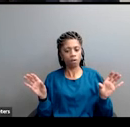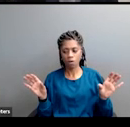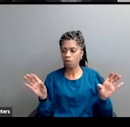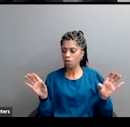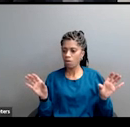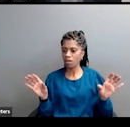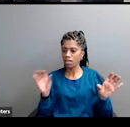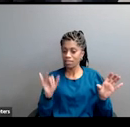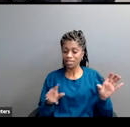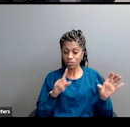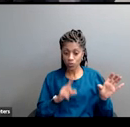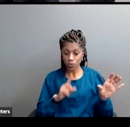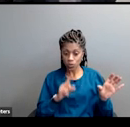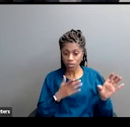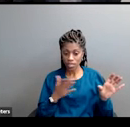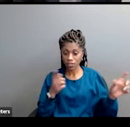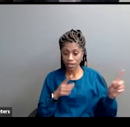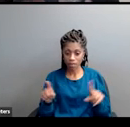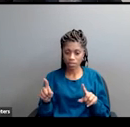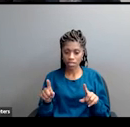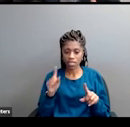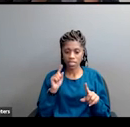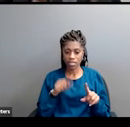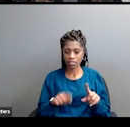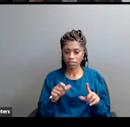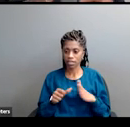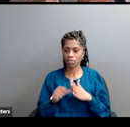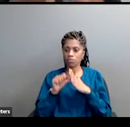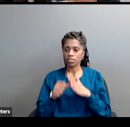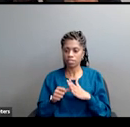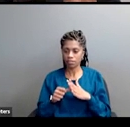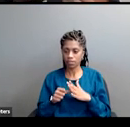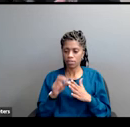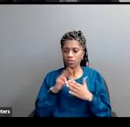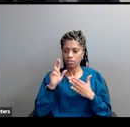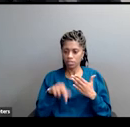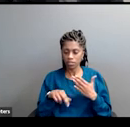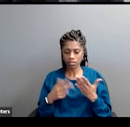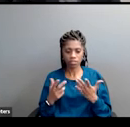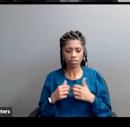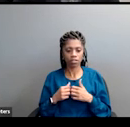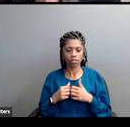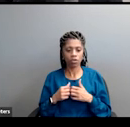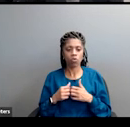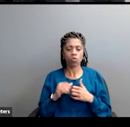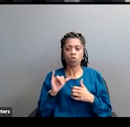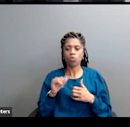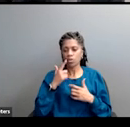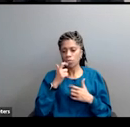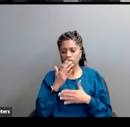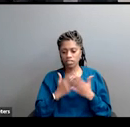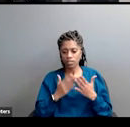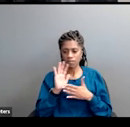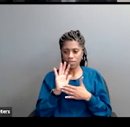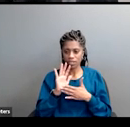These are truly, truly impressive results. And I'm going to summarize here, and then we're going to actually watch a few videos to show how this works